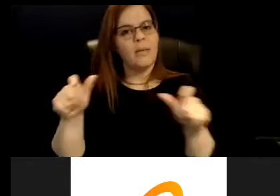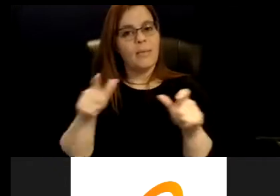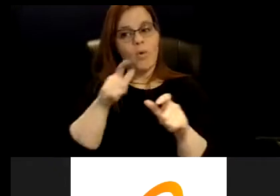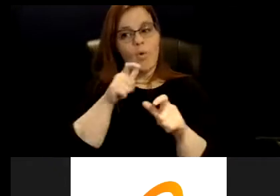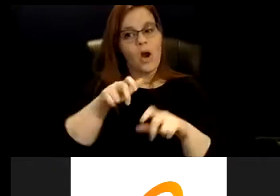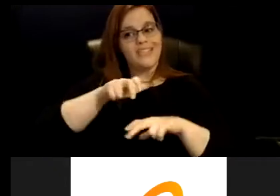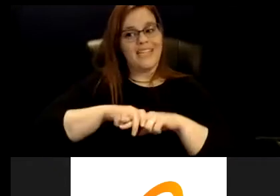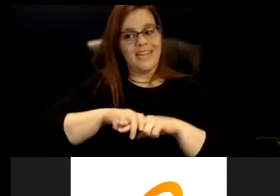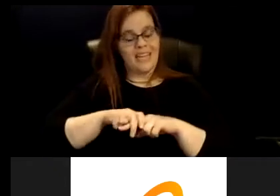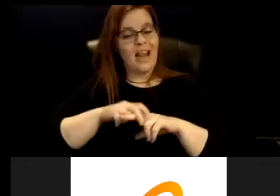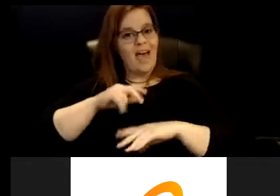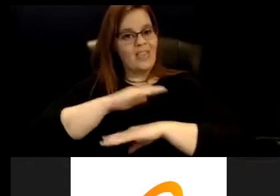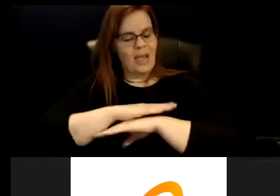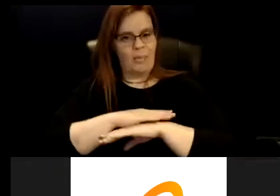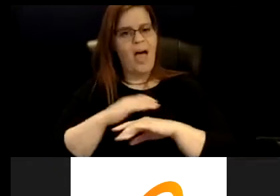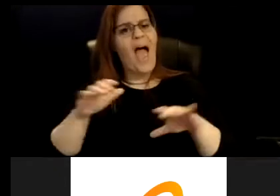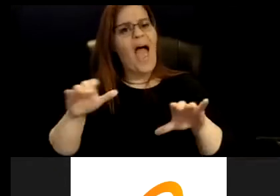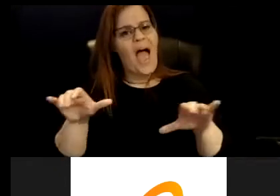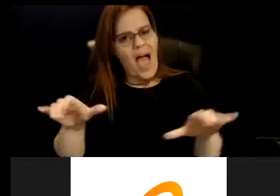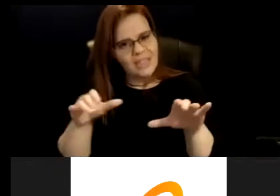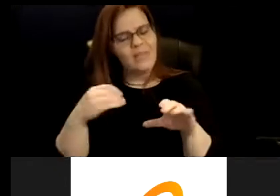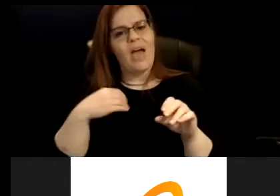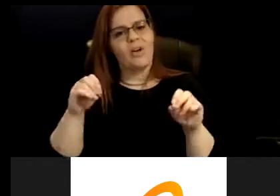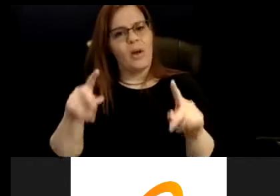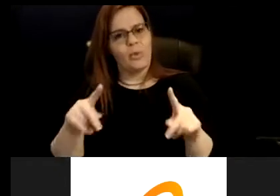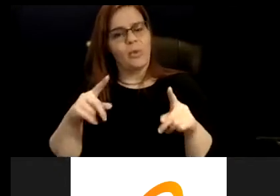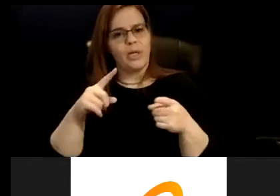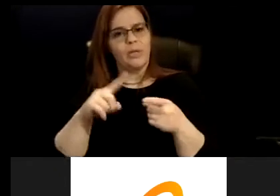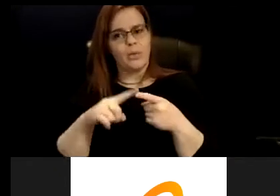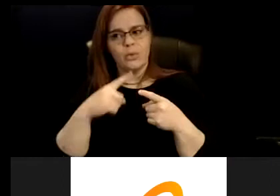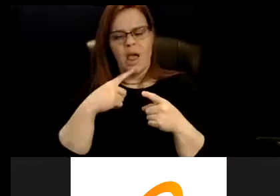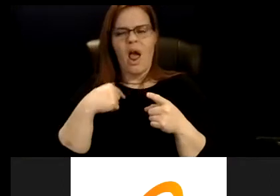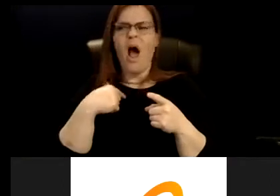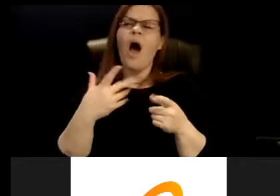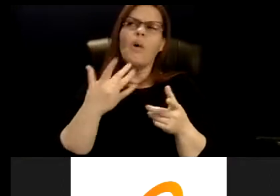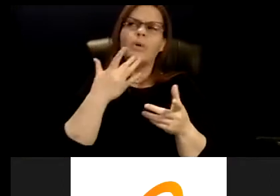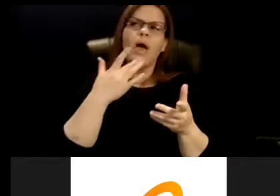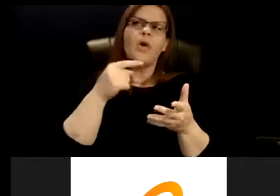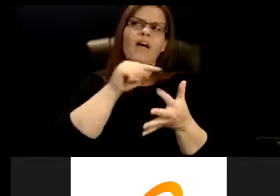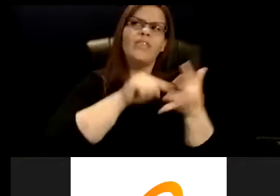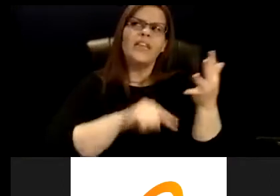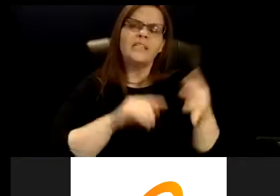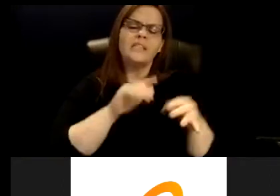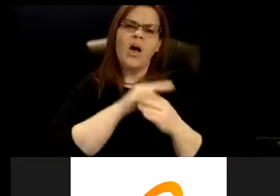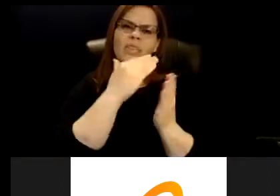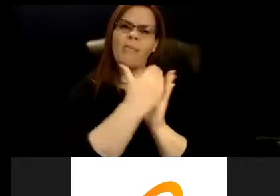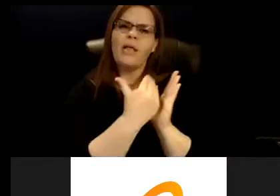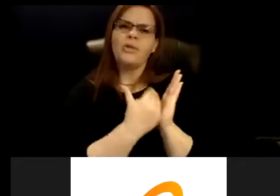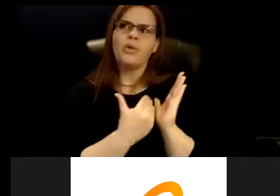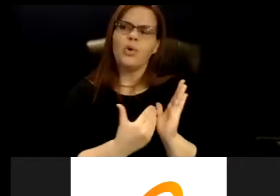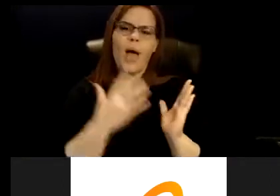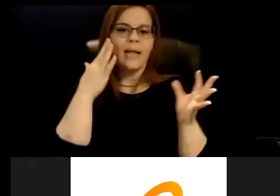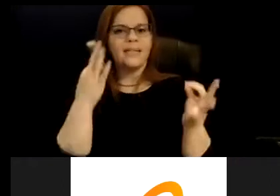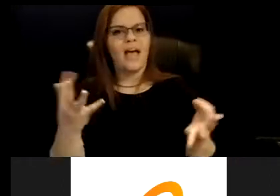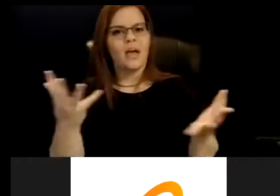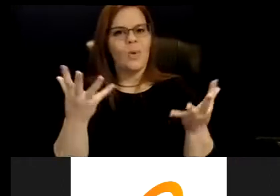have a, uh, opportunity to have a say of what's on the menu and what they will eat. To take that even